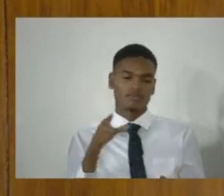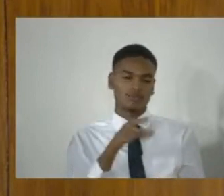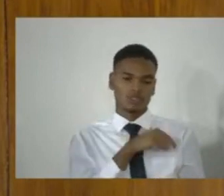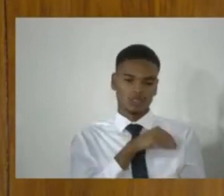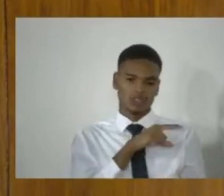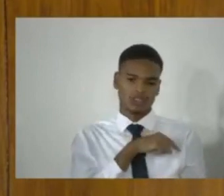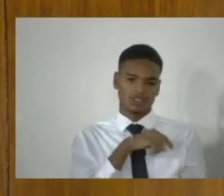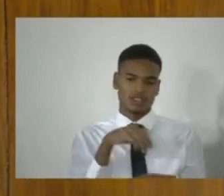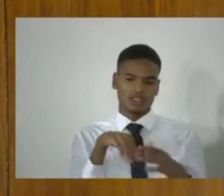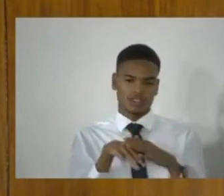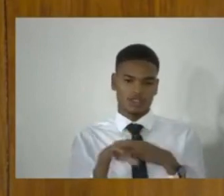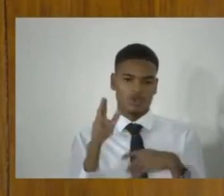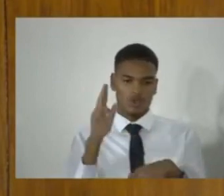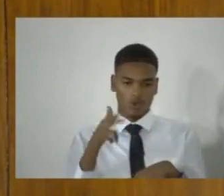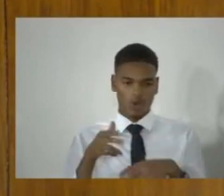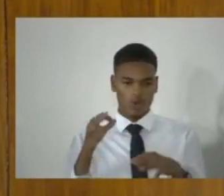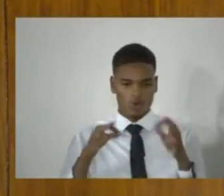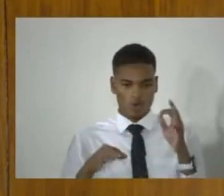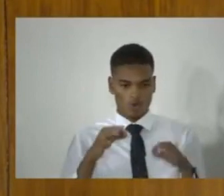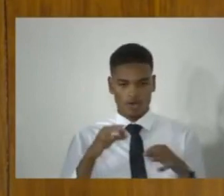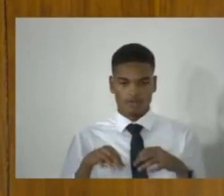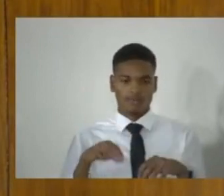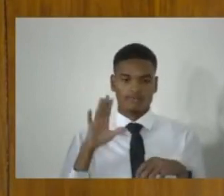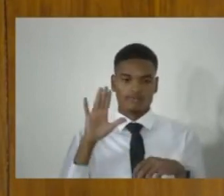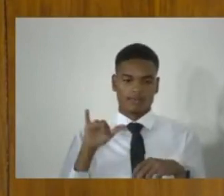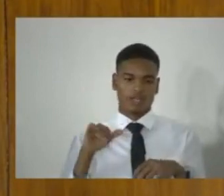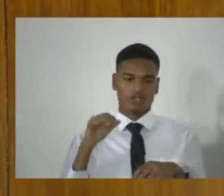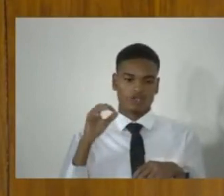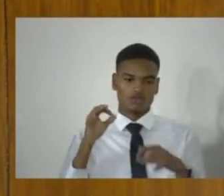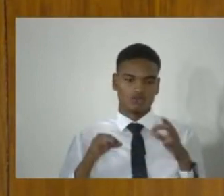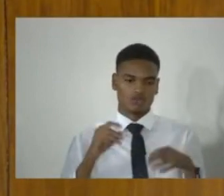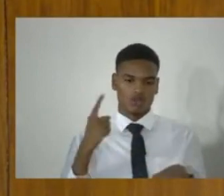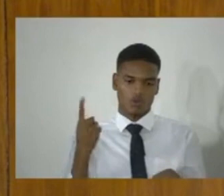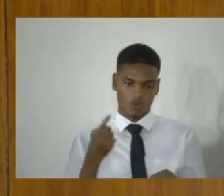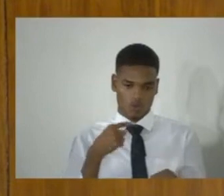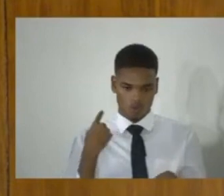court, which is trial by judge alone, not by jury?